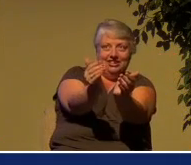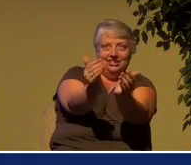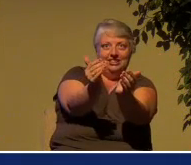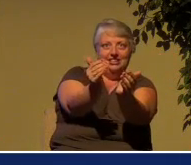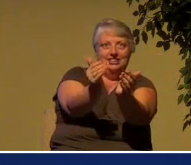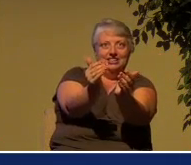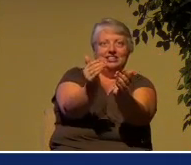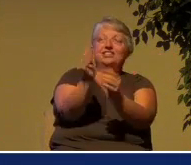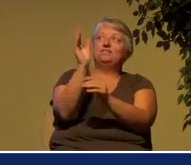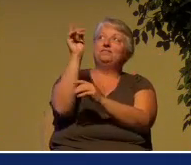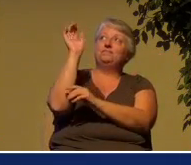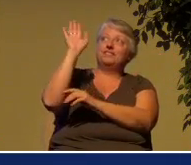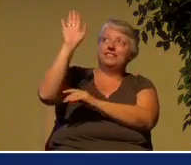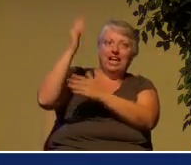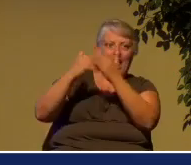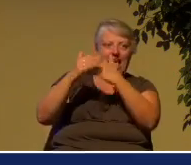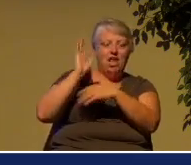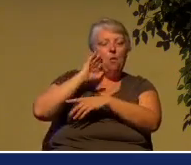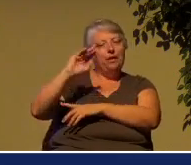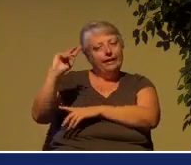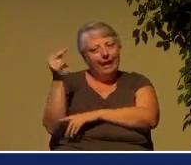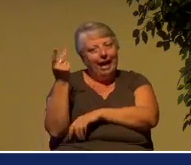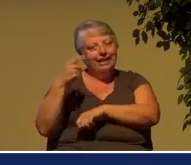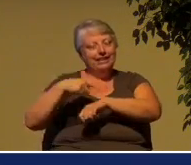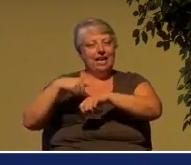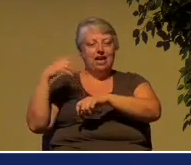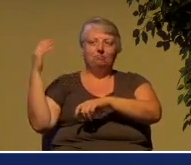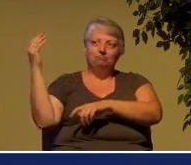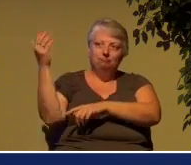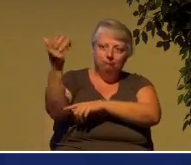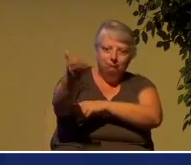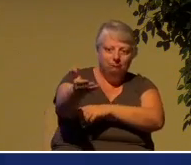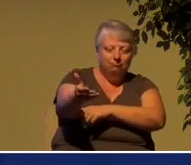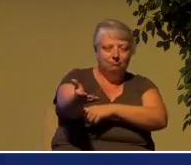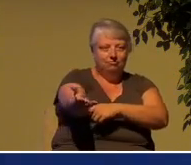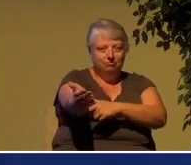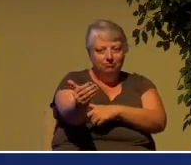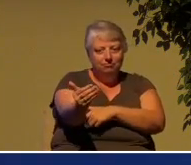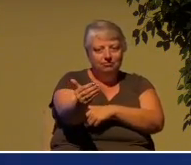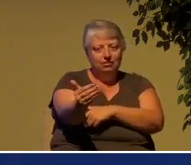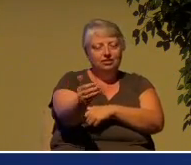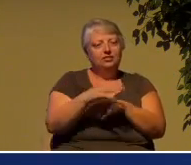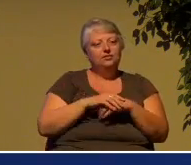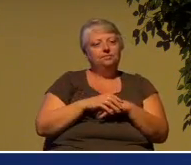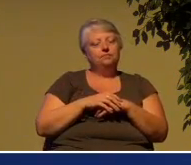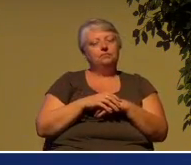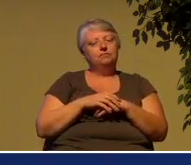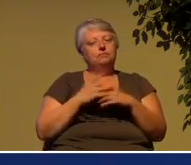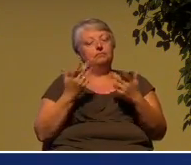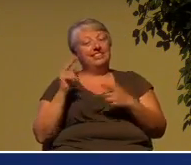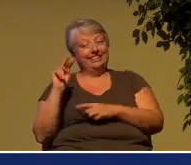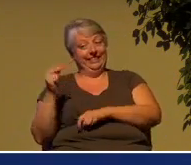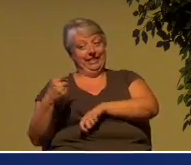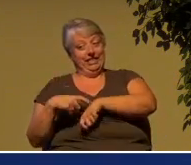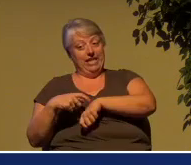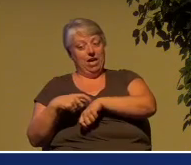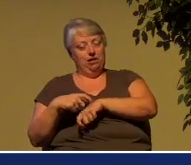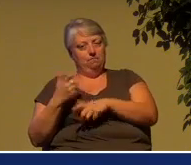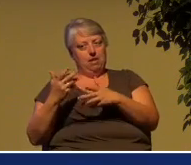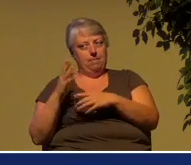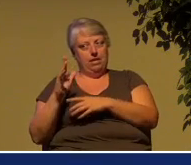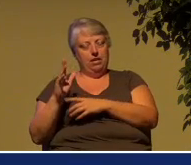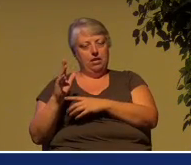hand a second time. Now the second time can refer to the return from exile, the first time